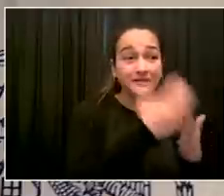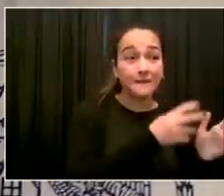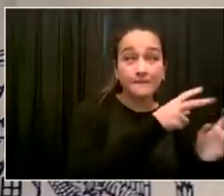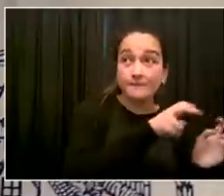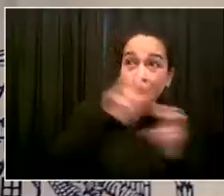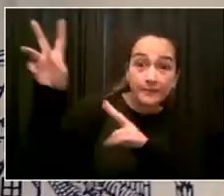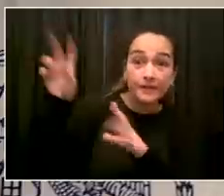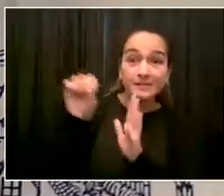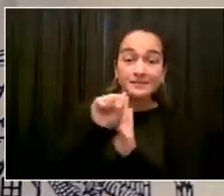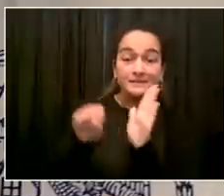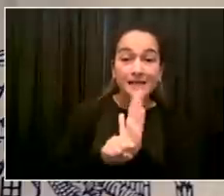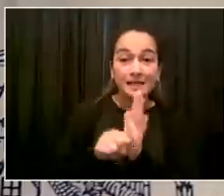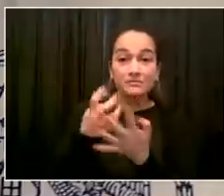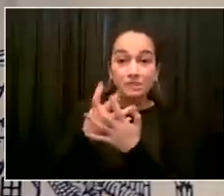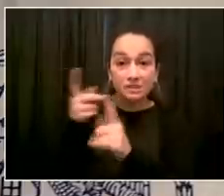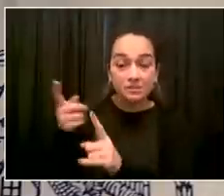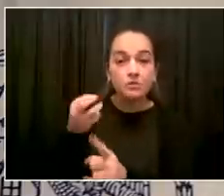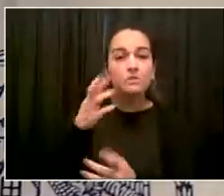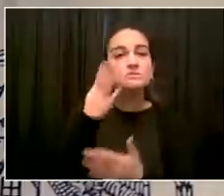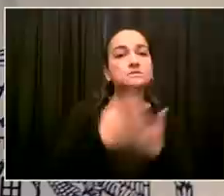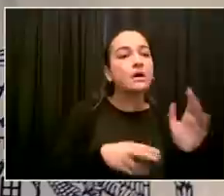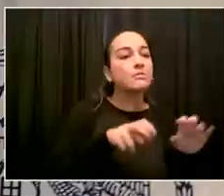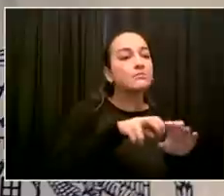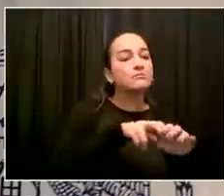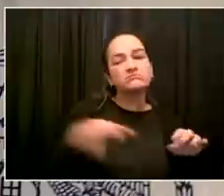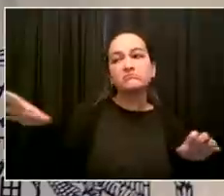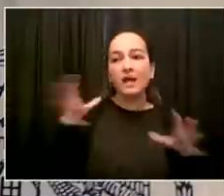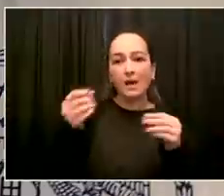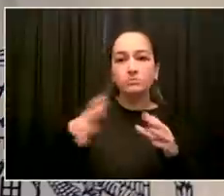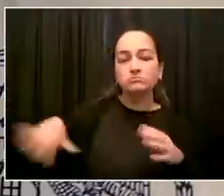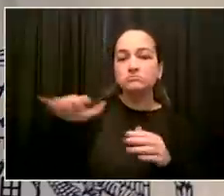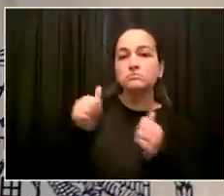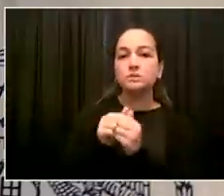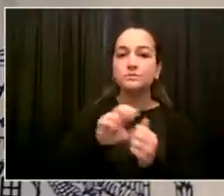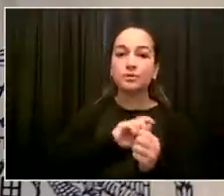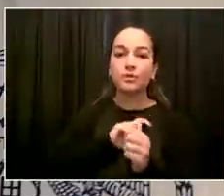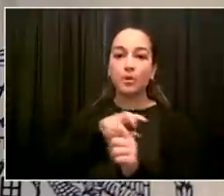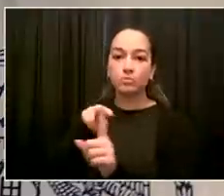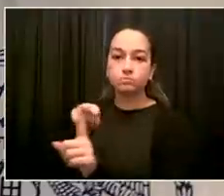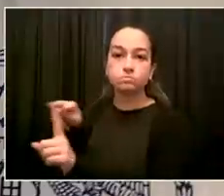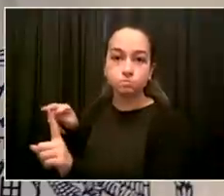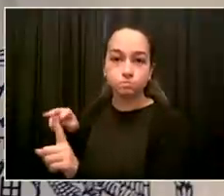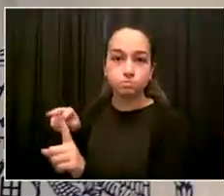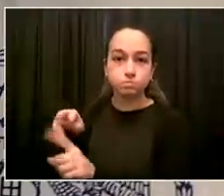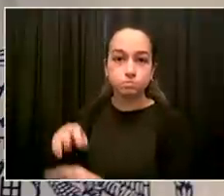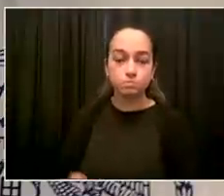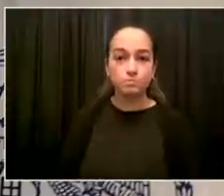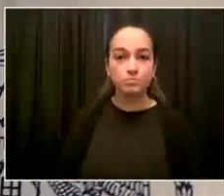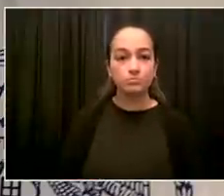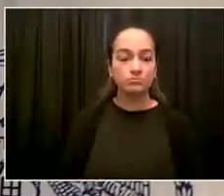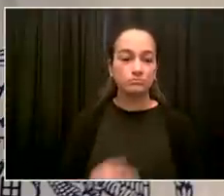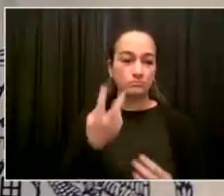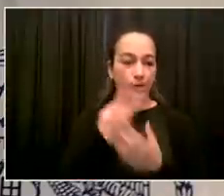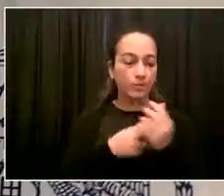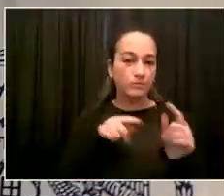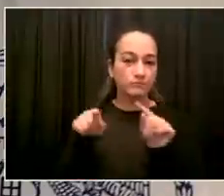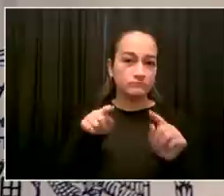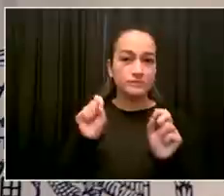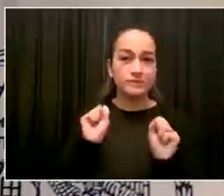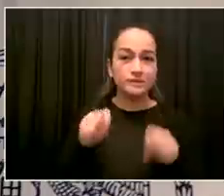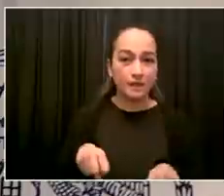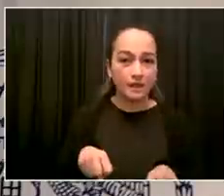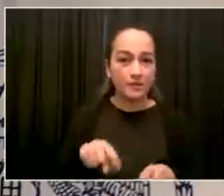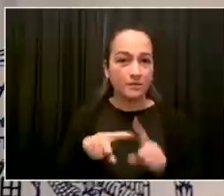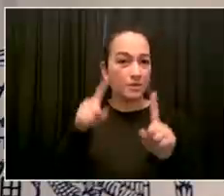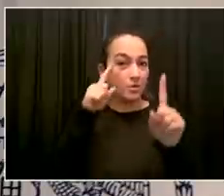5,000. That's the key point. But the ability that I have to do further releases is small in the scheme of things compared to